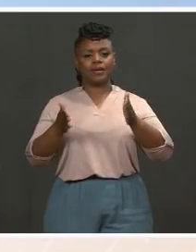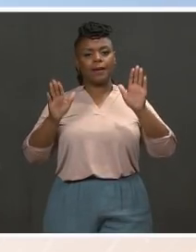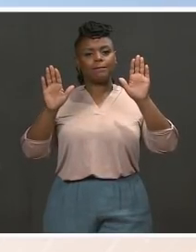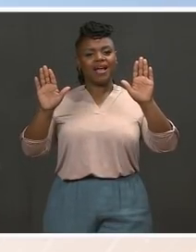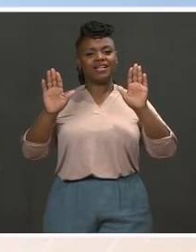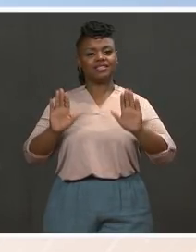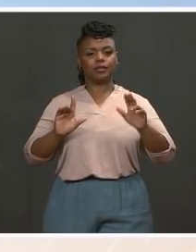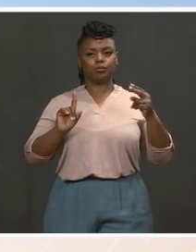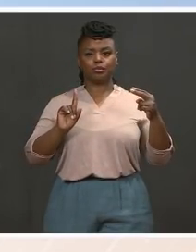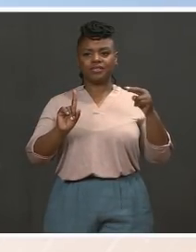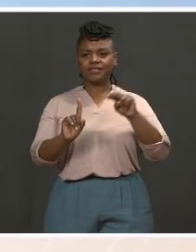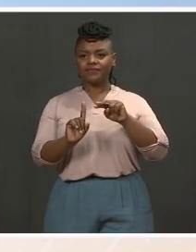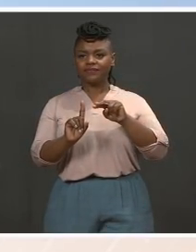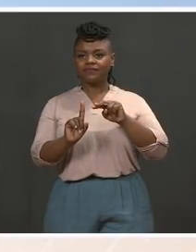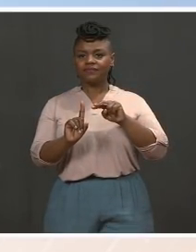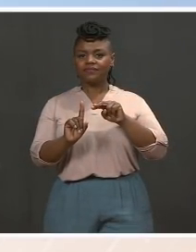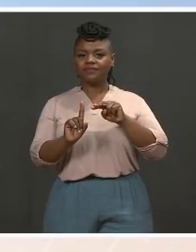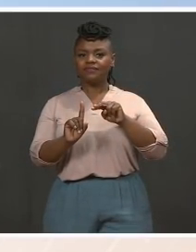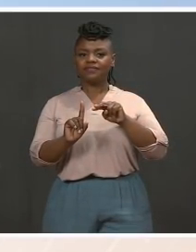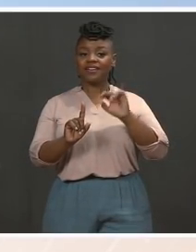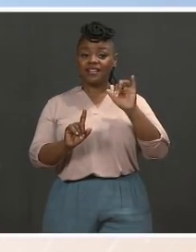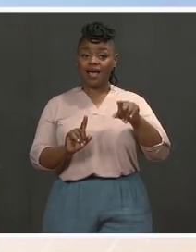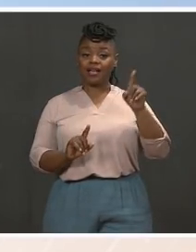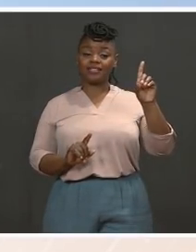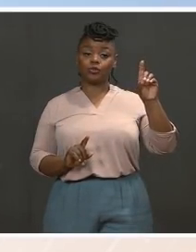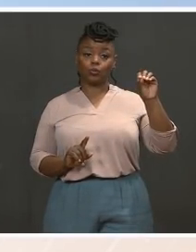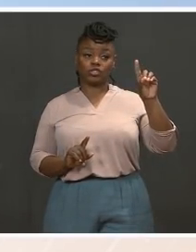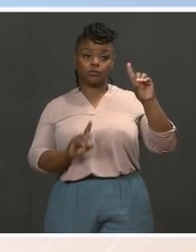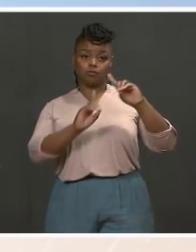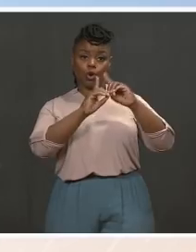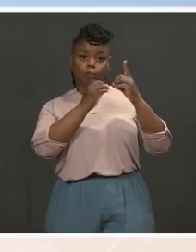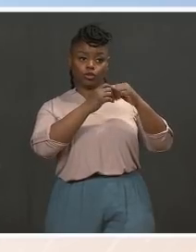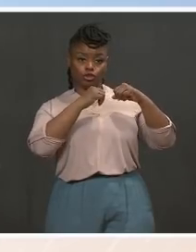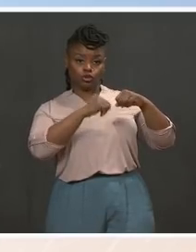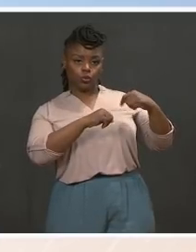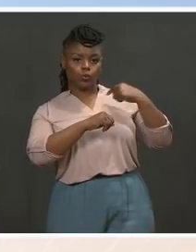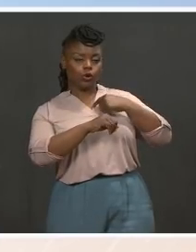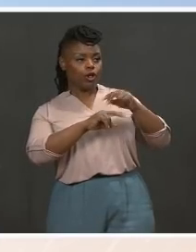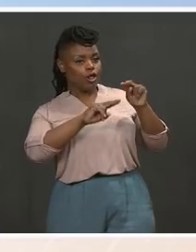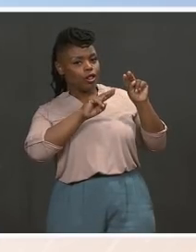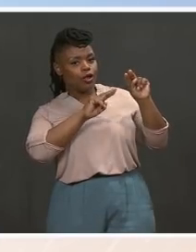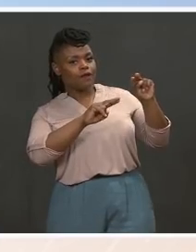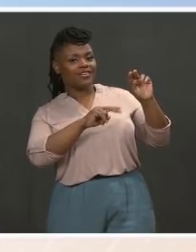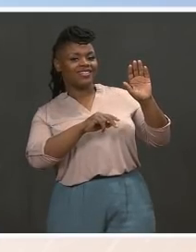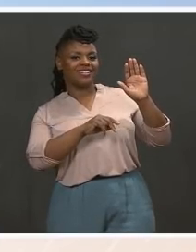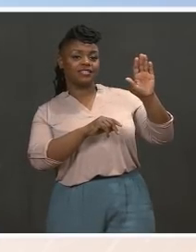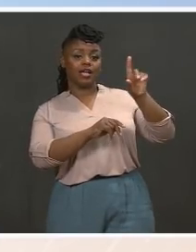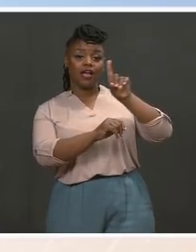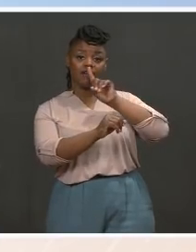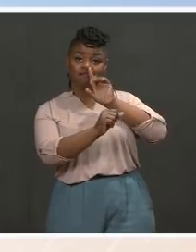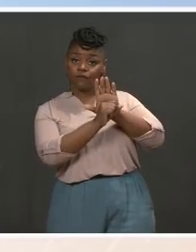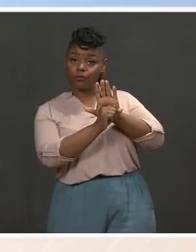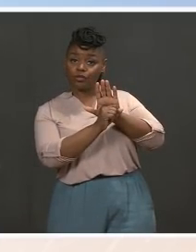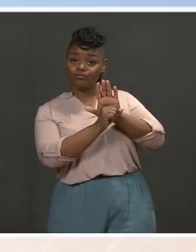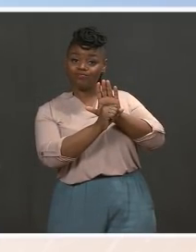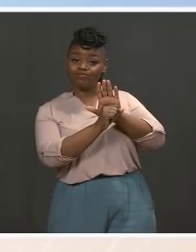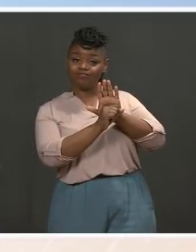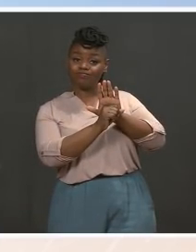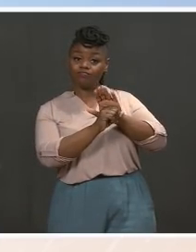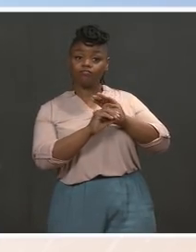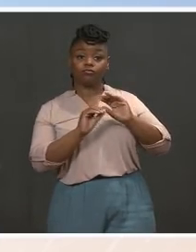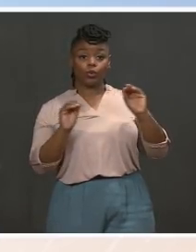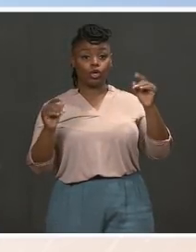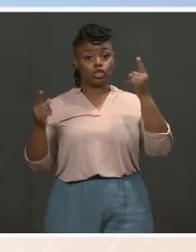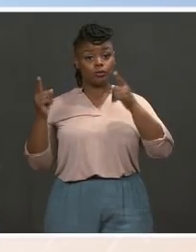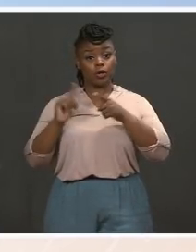at the Department of Defense. So we look forward to his confirmation. So no consideration whatsoever of withdrawing his nomination? MS. If I could close the